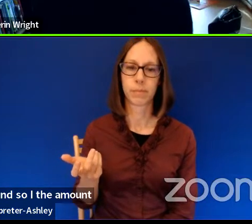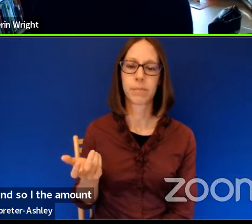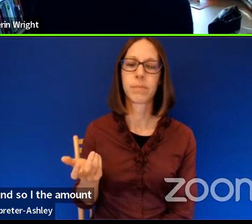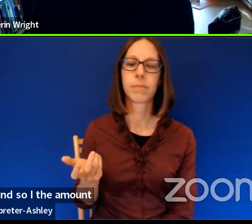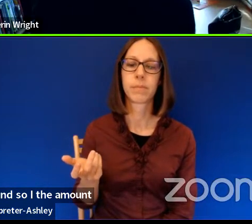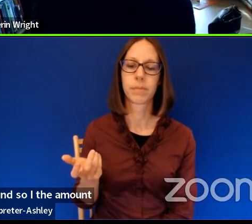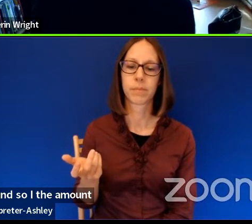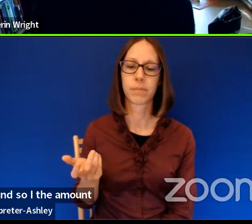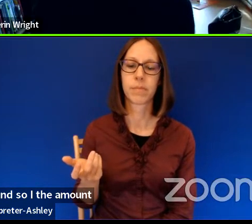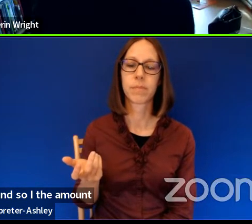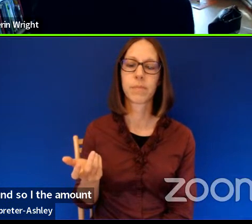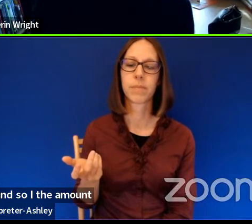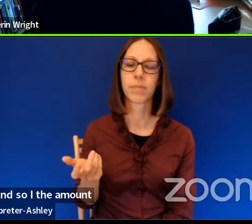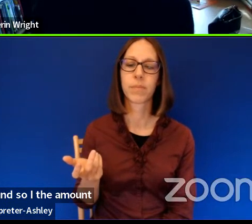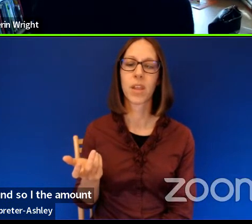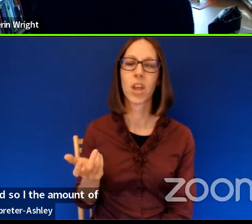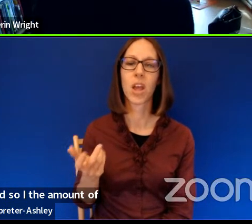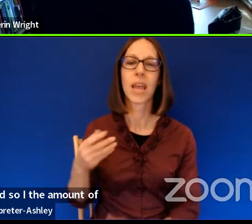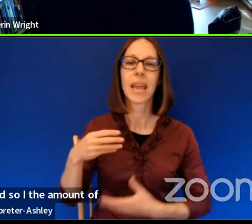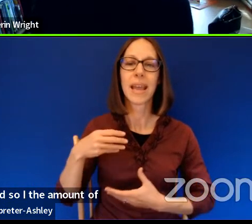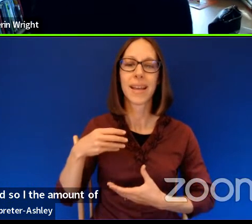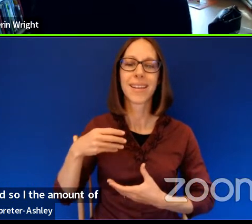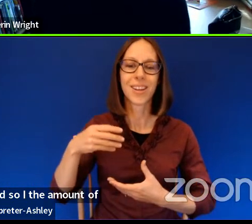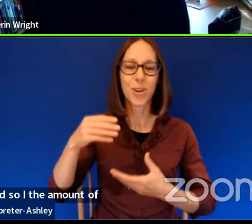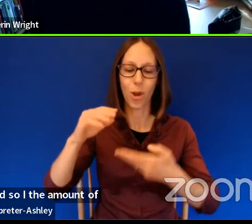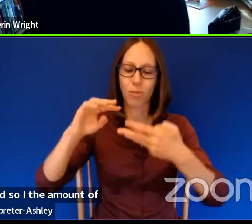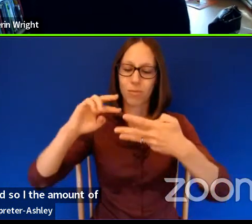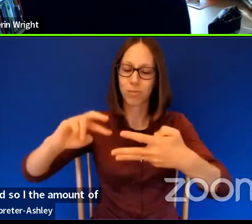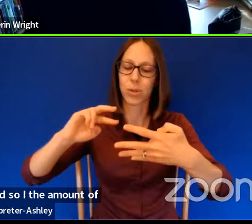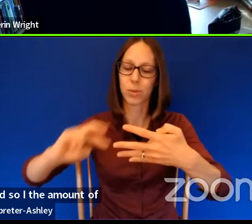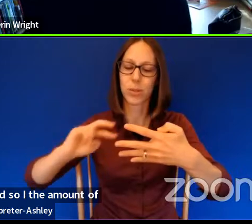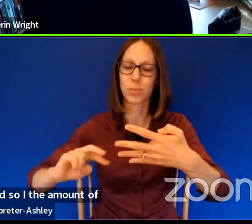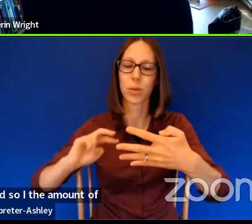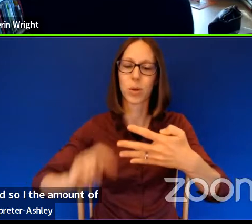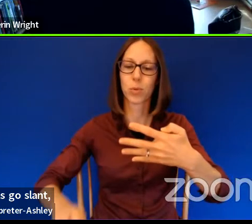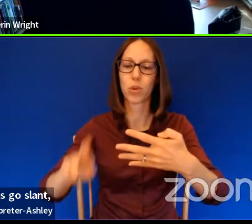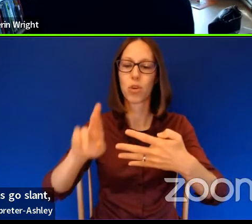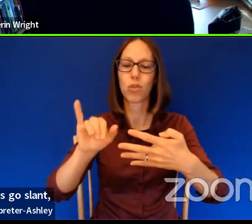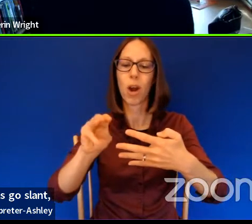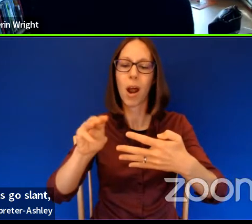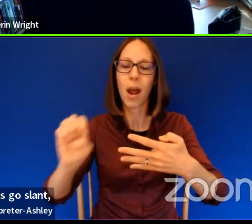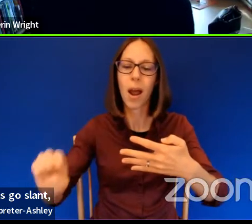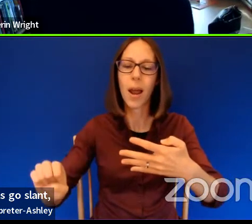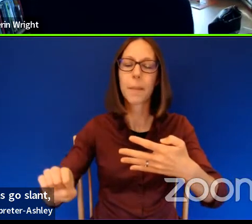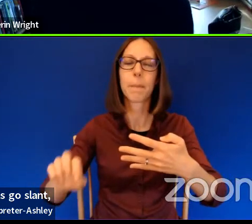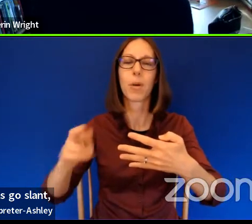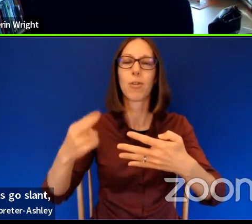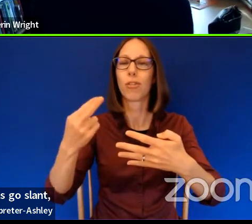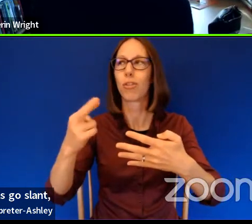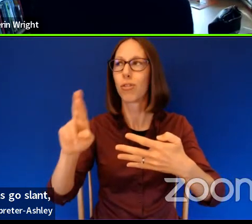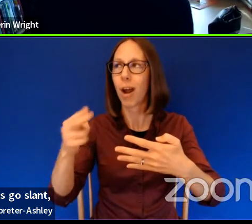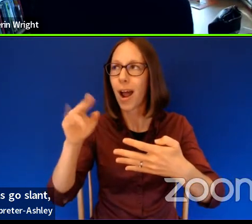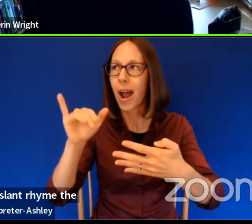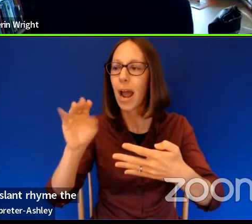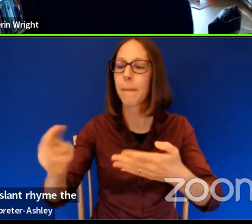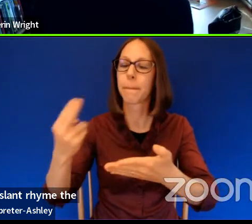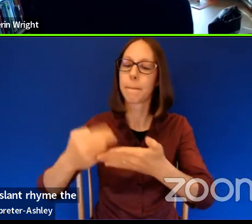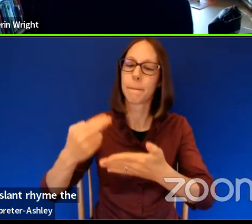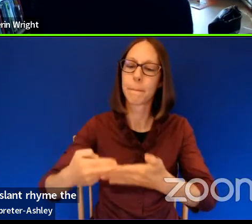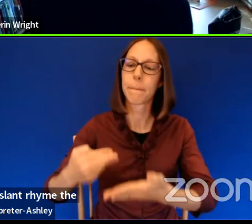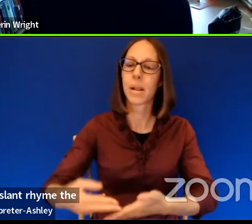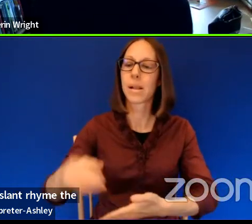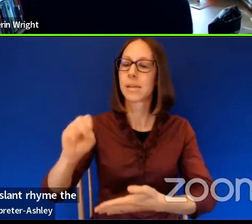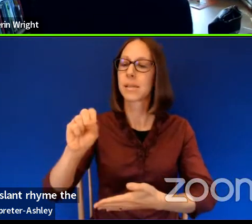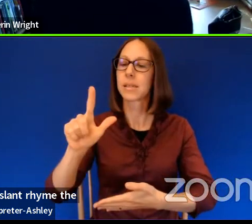internal rhyme in your poems, the slant rhyme, the, um, the use of